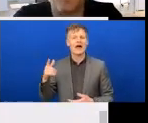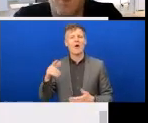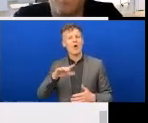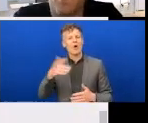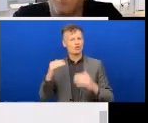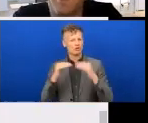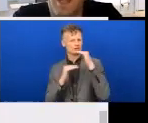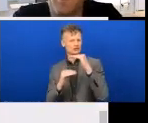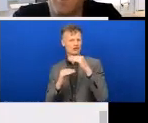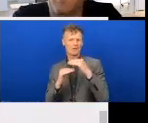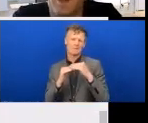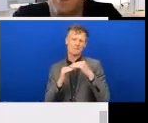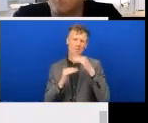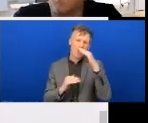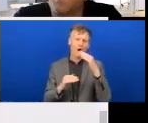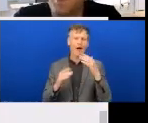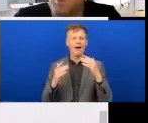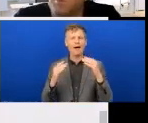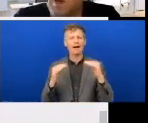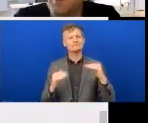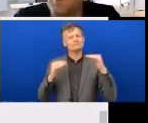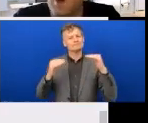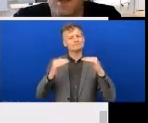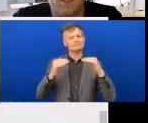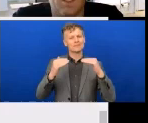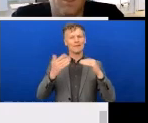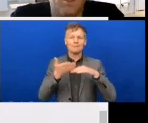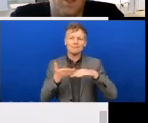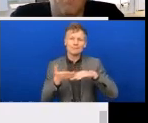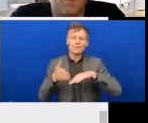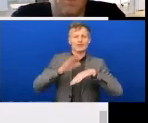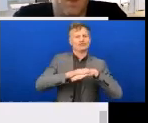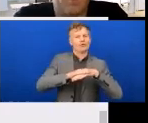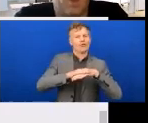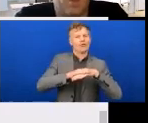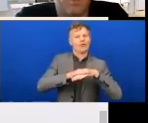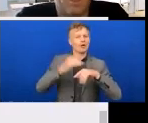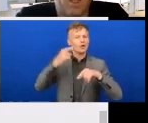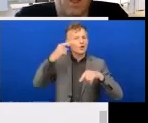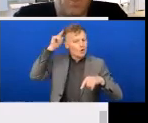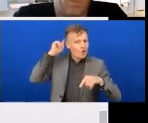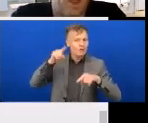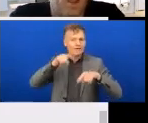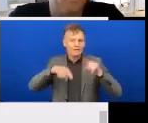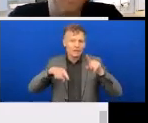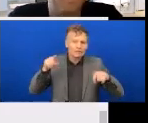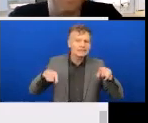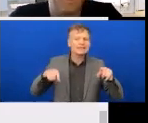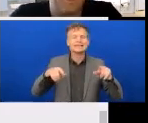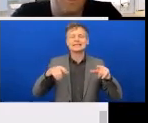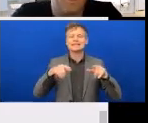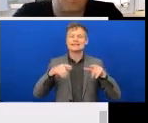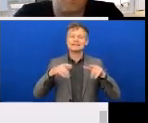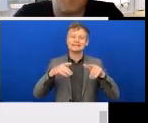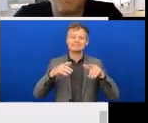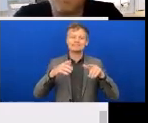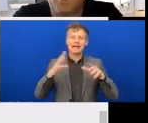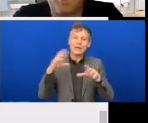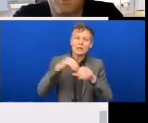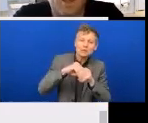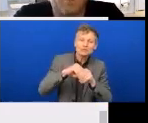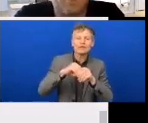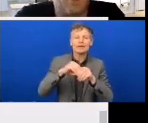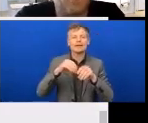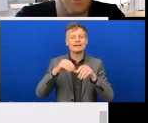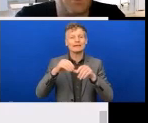going into a bit more depth around what people might require in those roles. There's a couple of